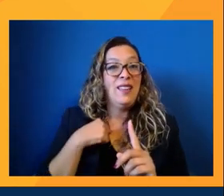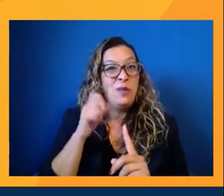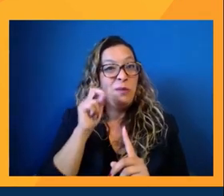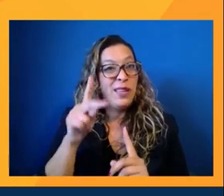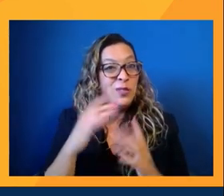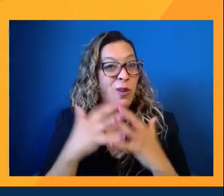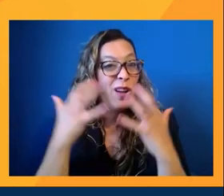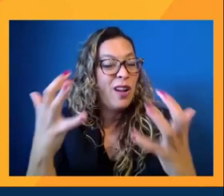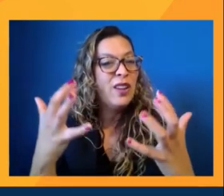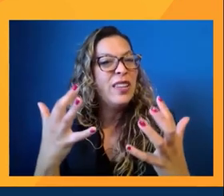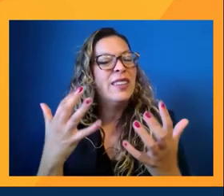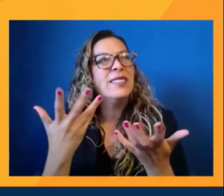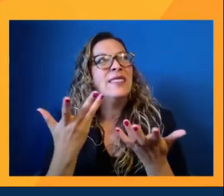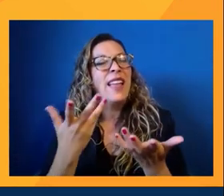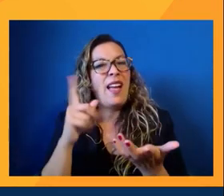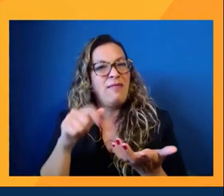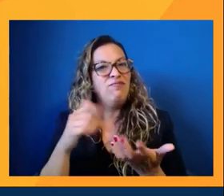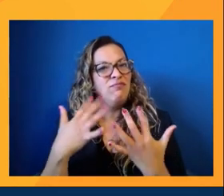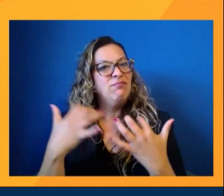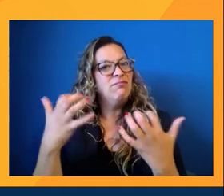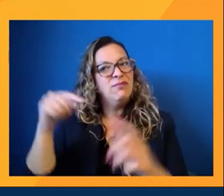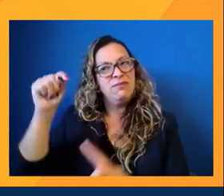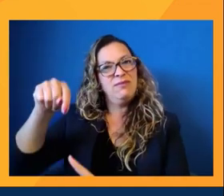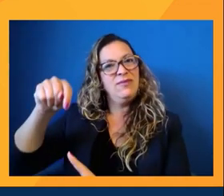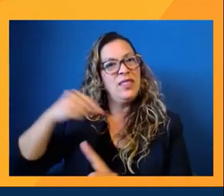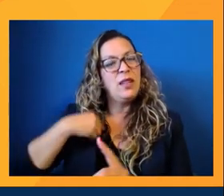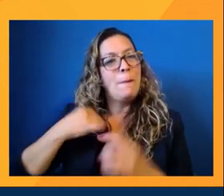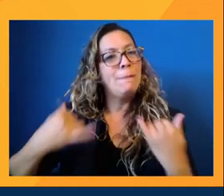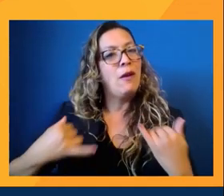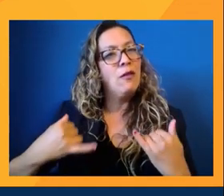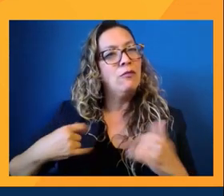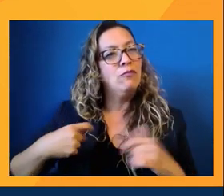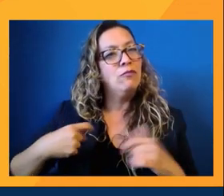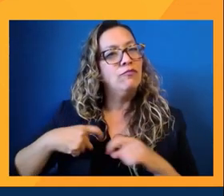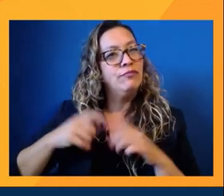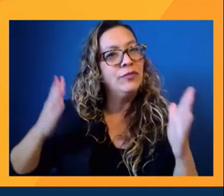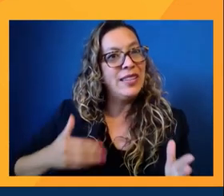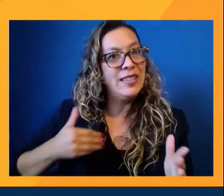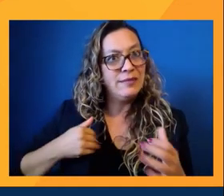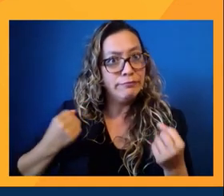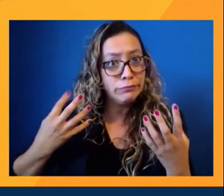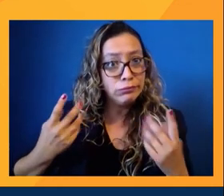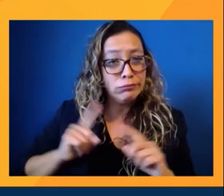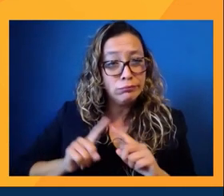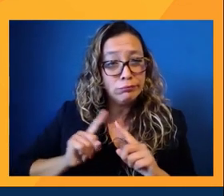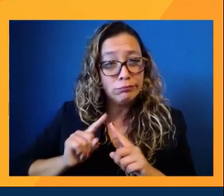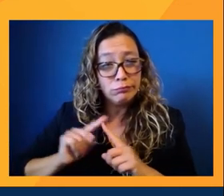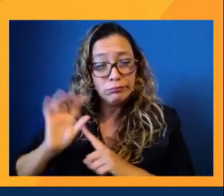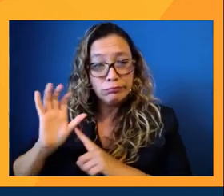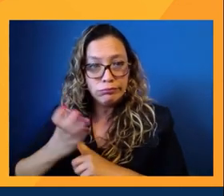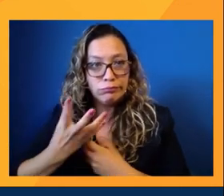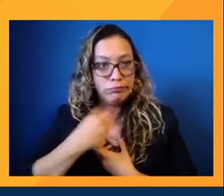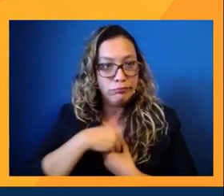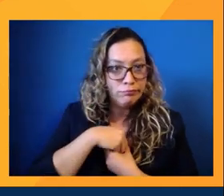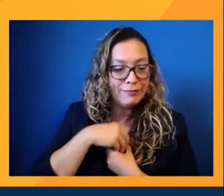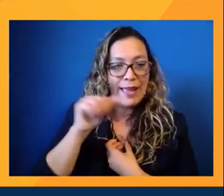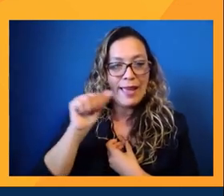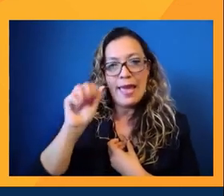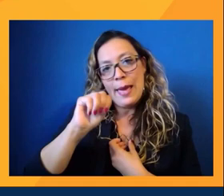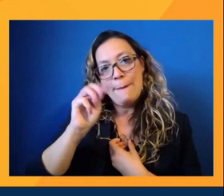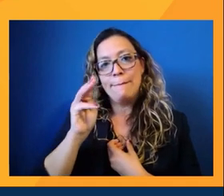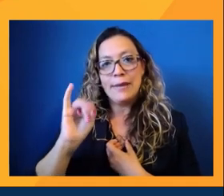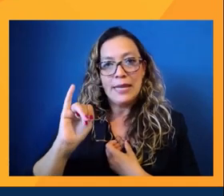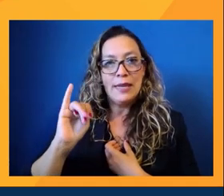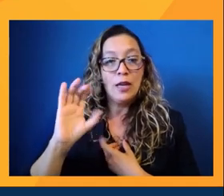it's like the understanding that the modern Latino is ambicultural. And that's the term that like a lot of other research